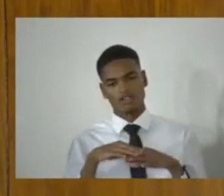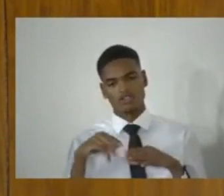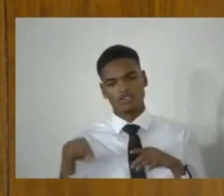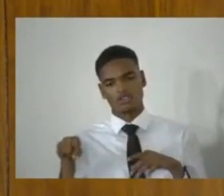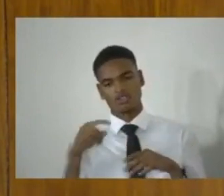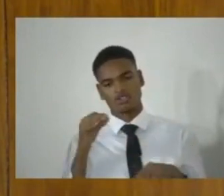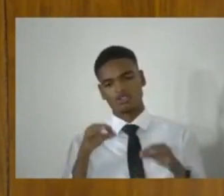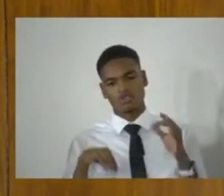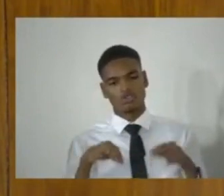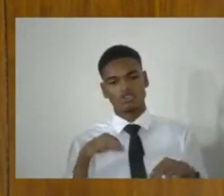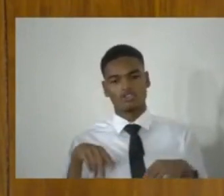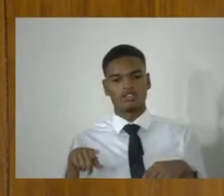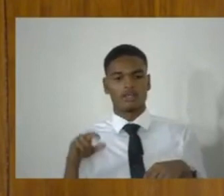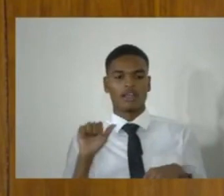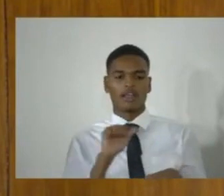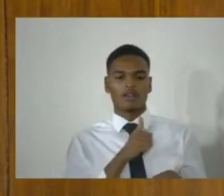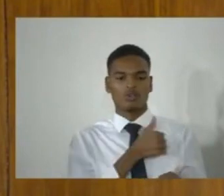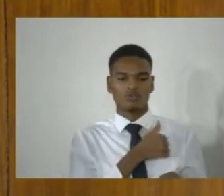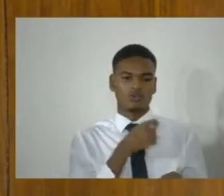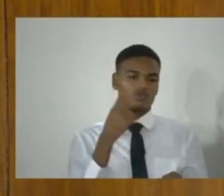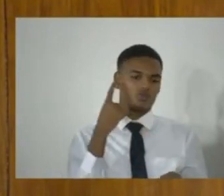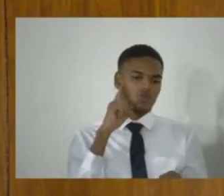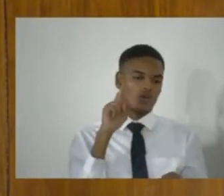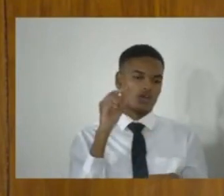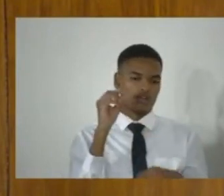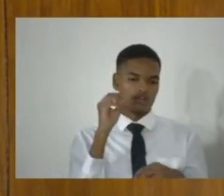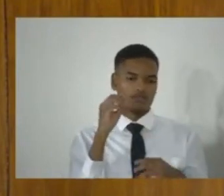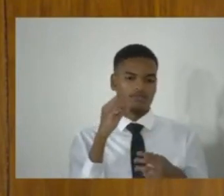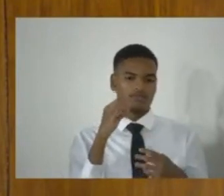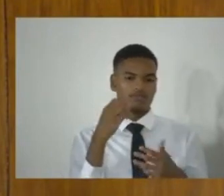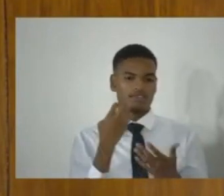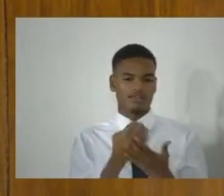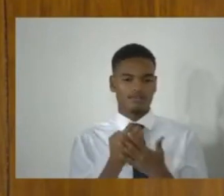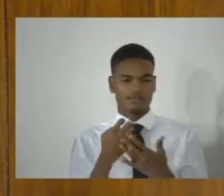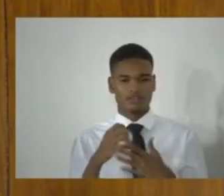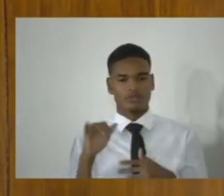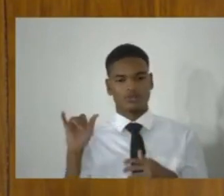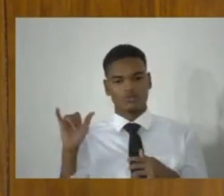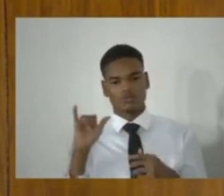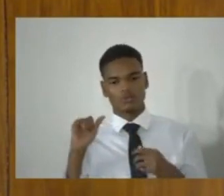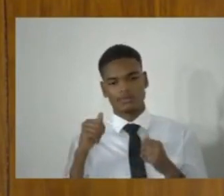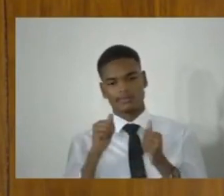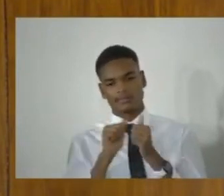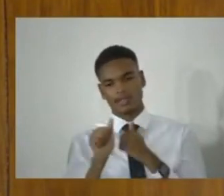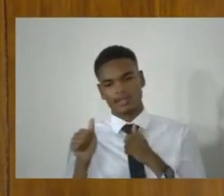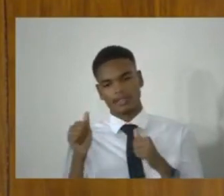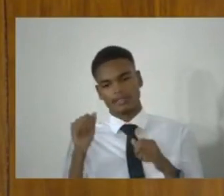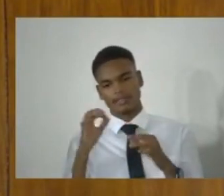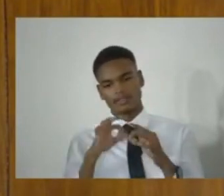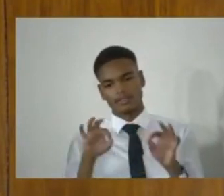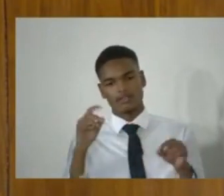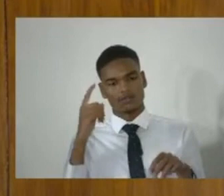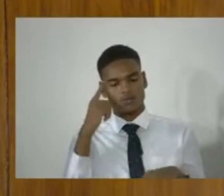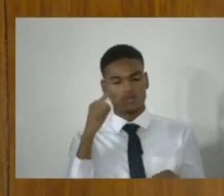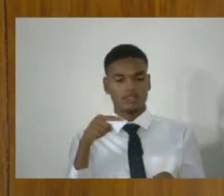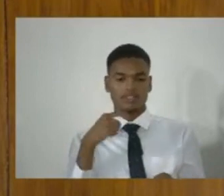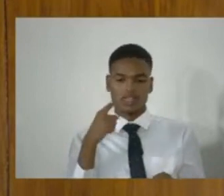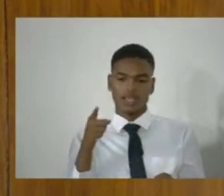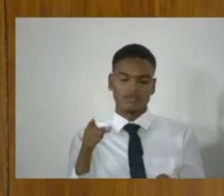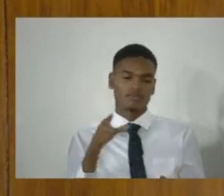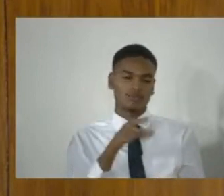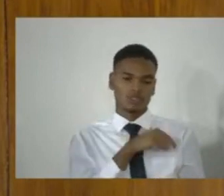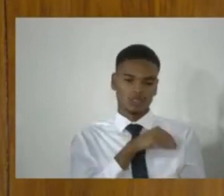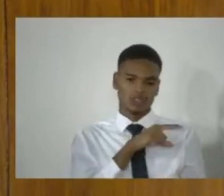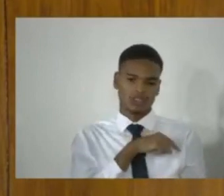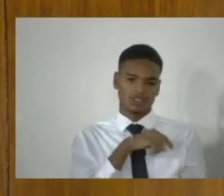attitude towards assessing evidence and passing a sentence of guilty in the gun